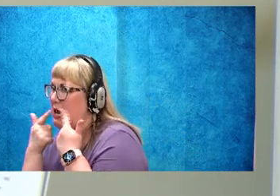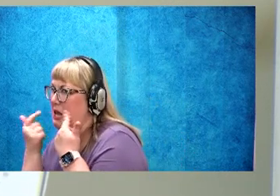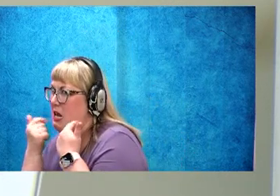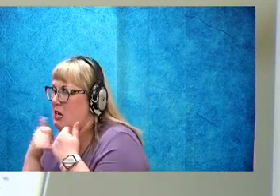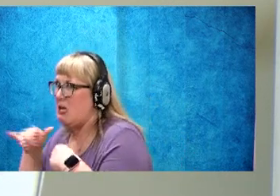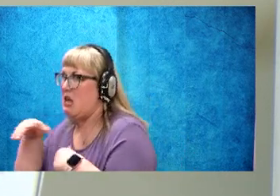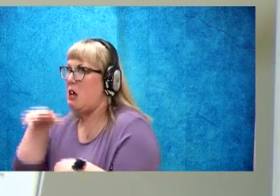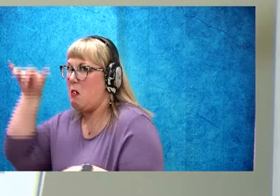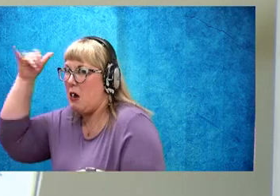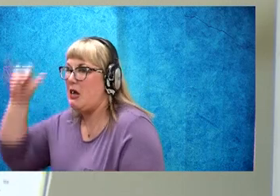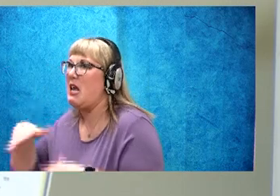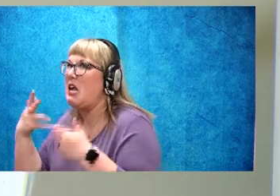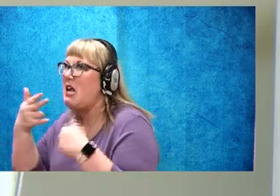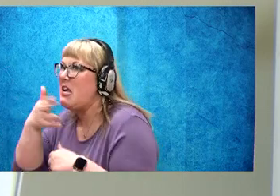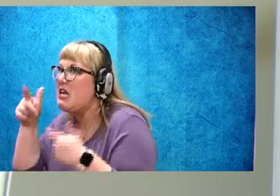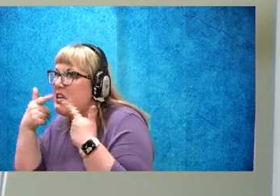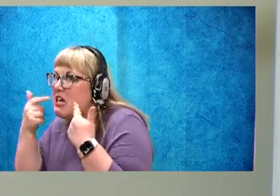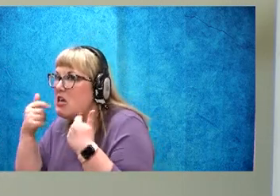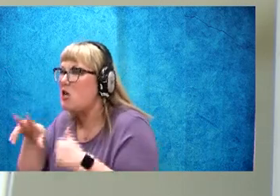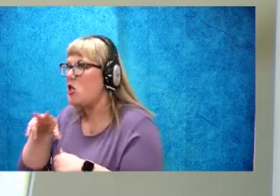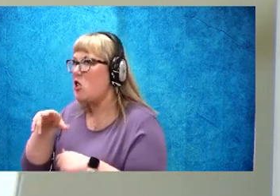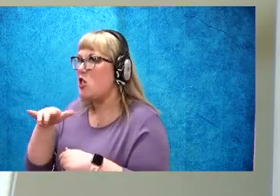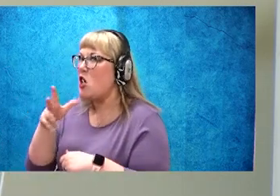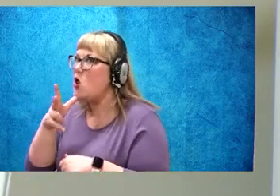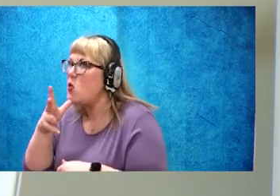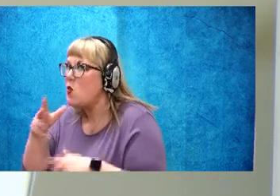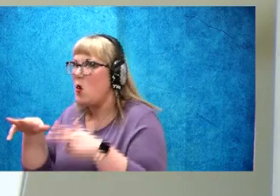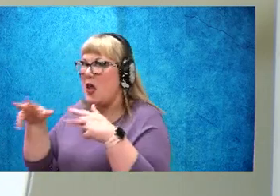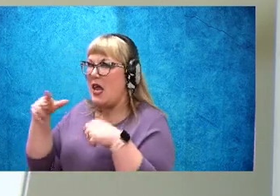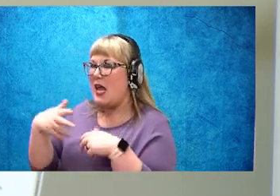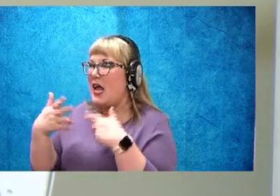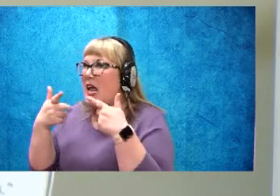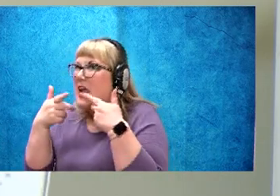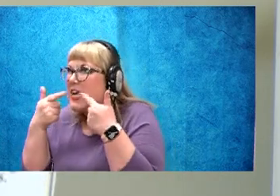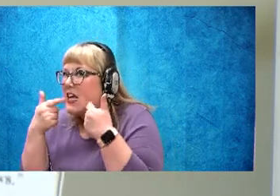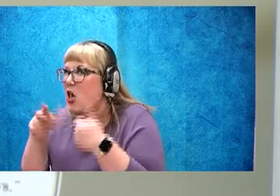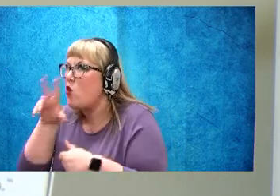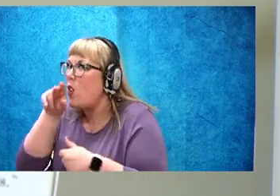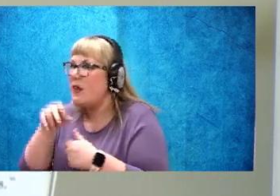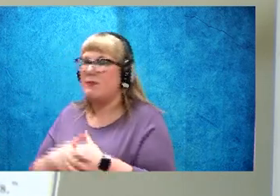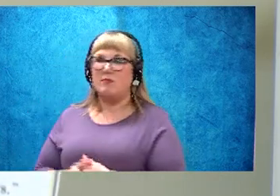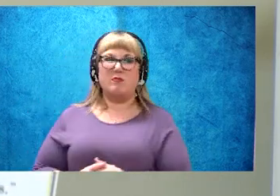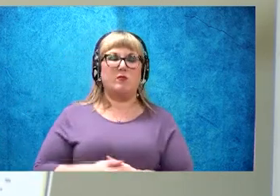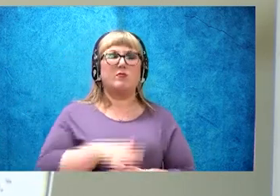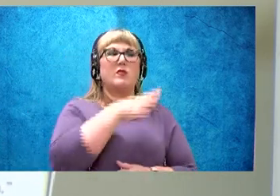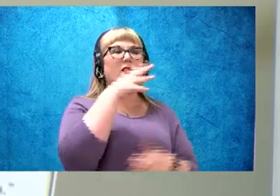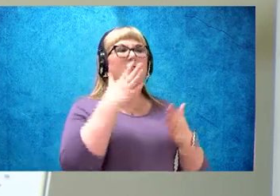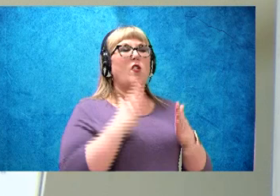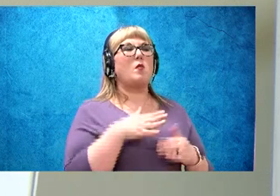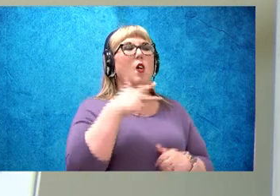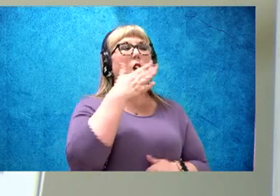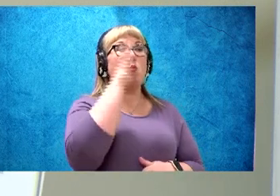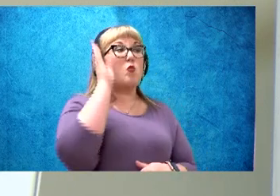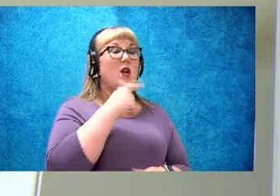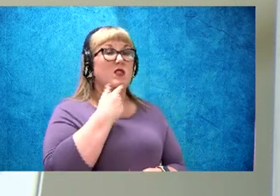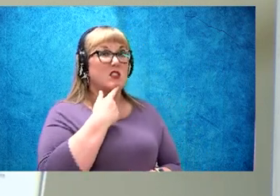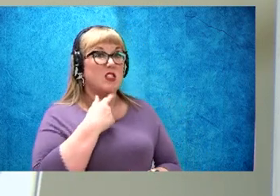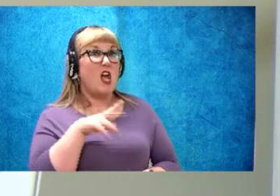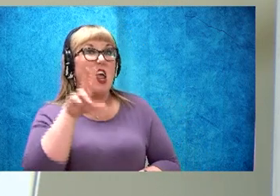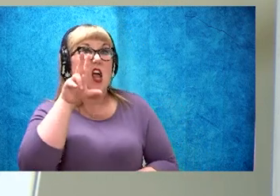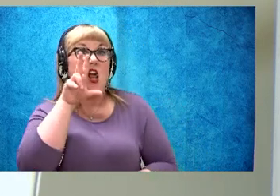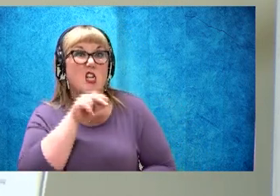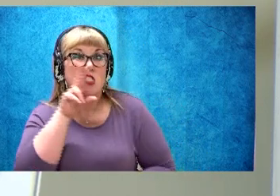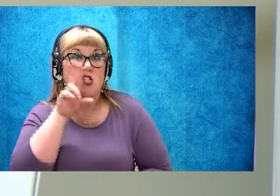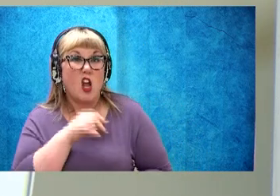giggle, oink, giggle, quack. There are those animals laughing again. Farmer Brown this time says that Duck is a